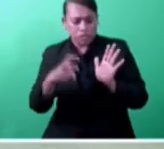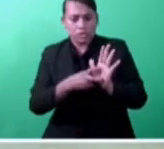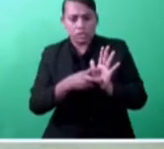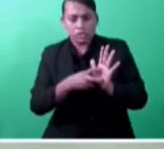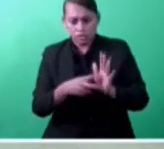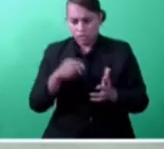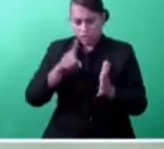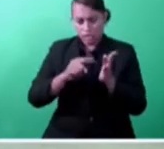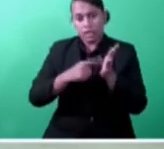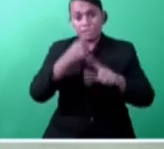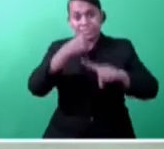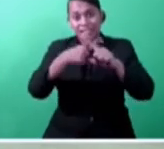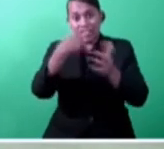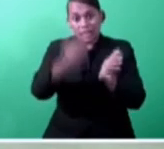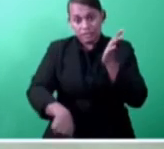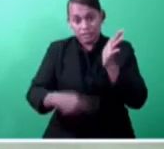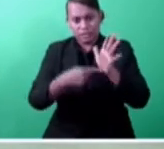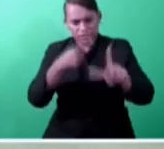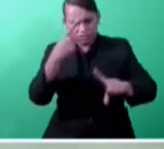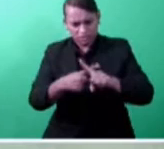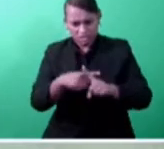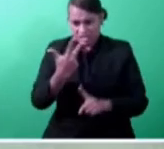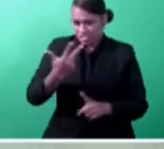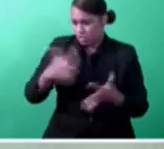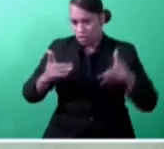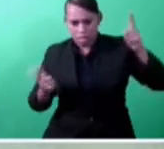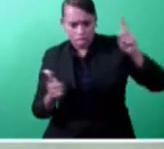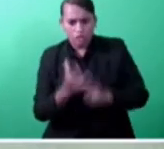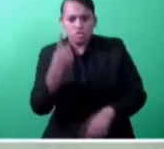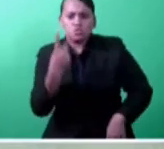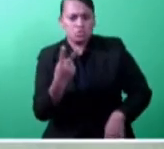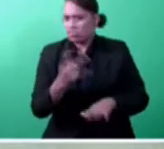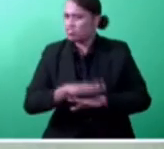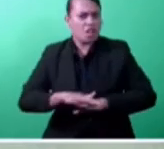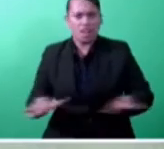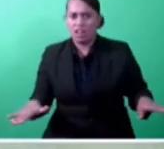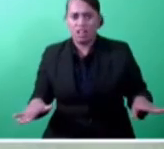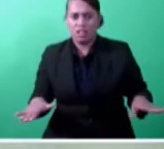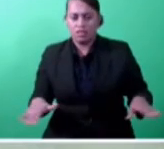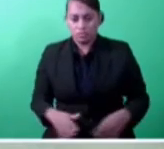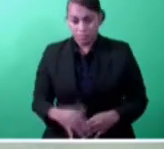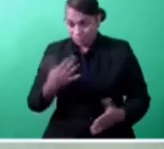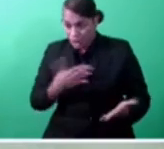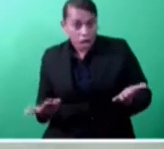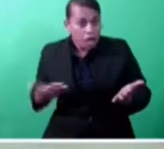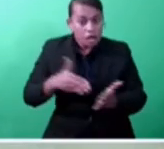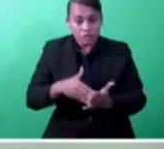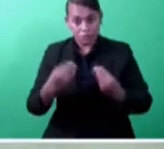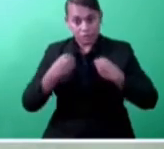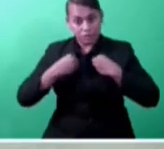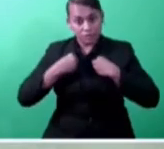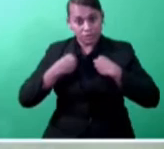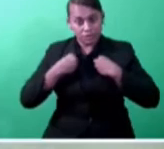obtain a business license. So we have moved from eight requirements to two requirements. In addition, business license applications